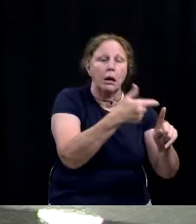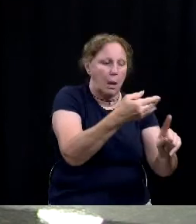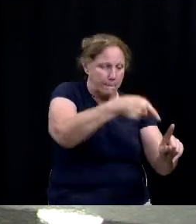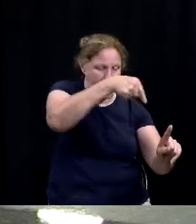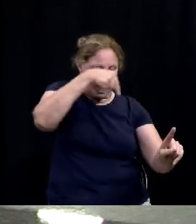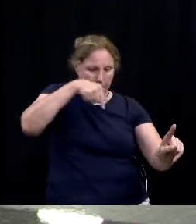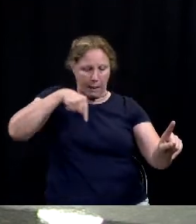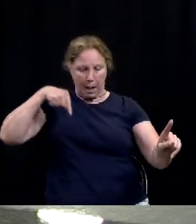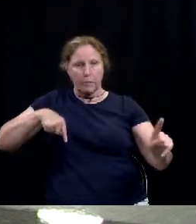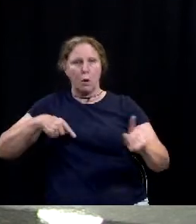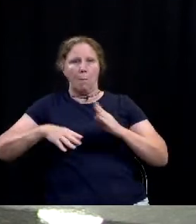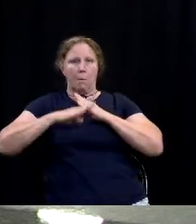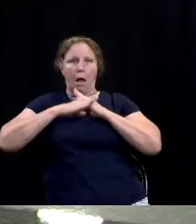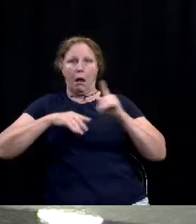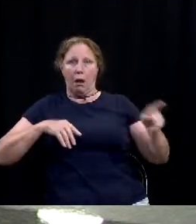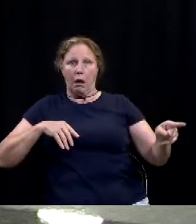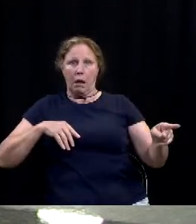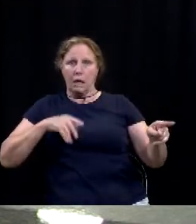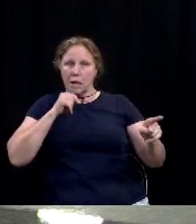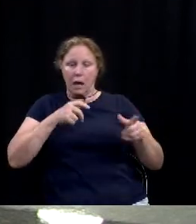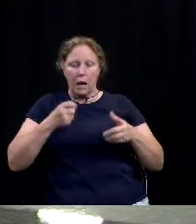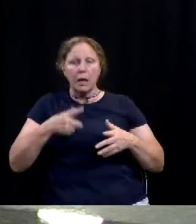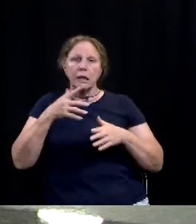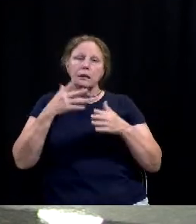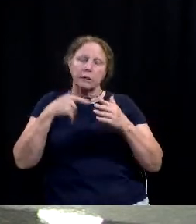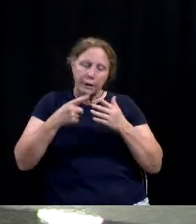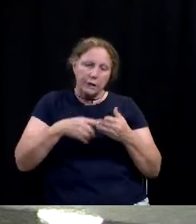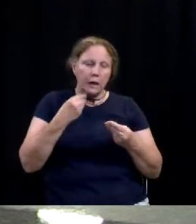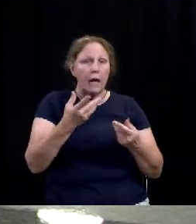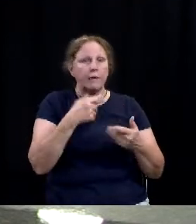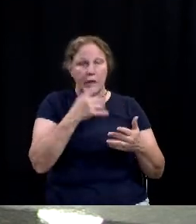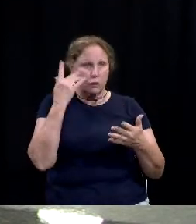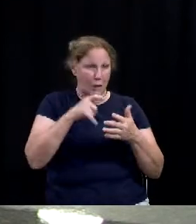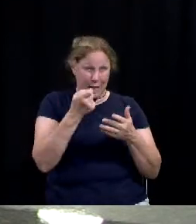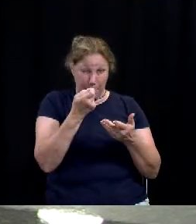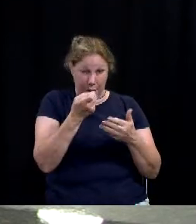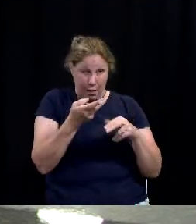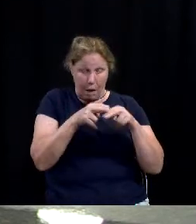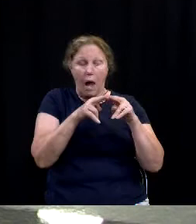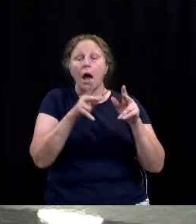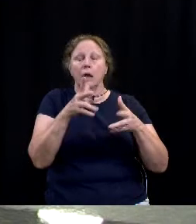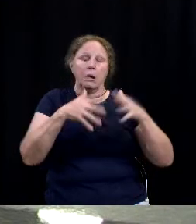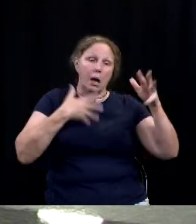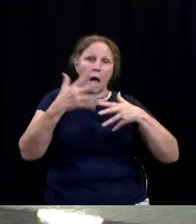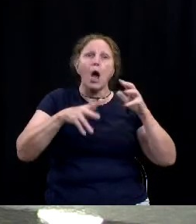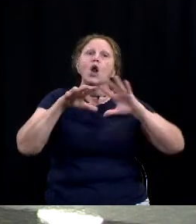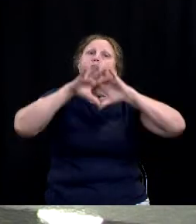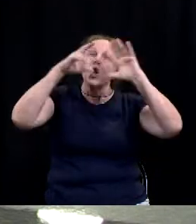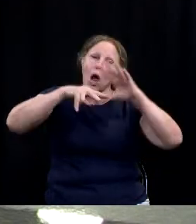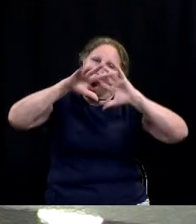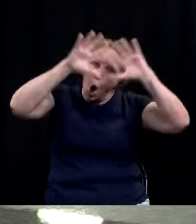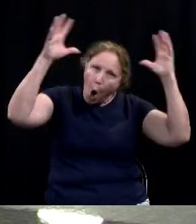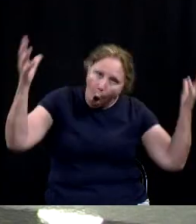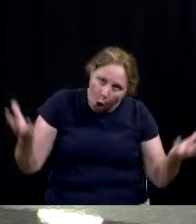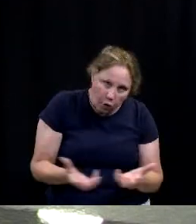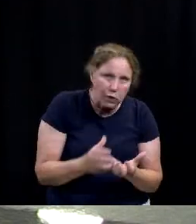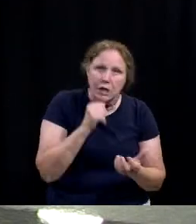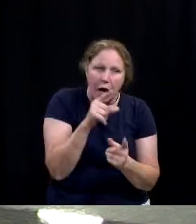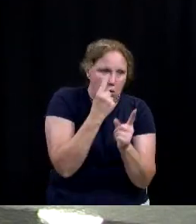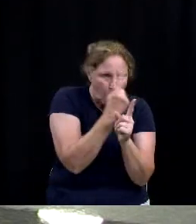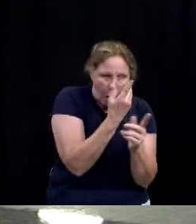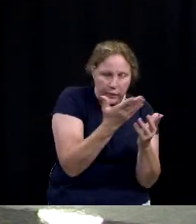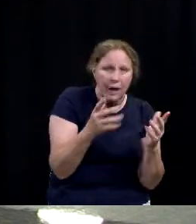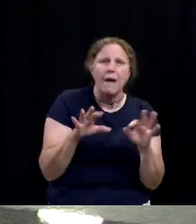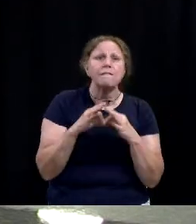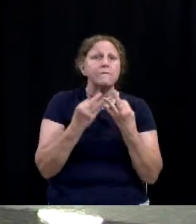with getting them stabilized providing wraparound services a holistic approach to their health because a lot of times families